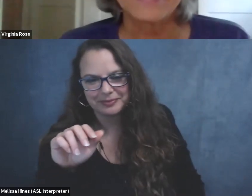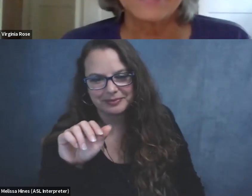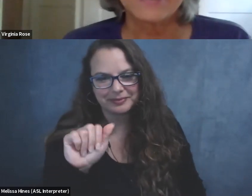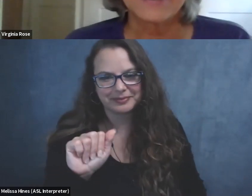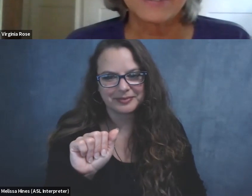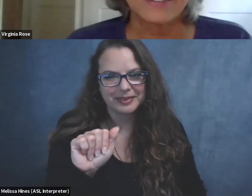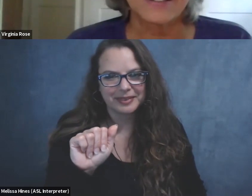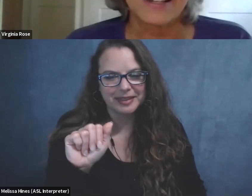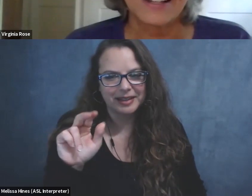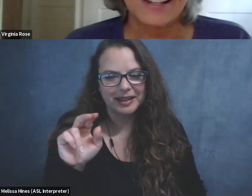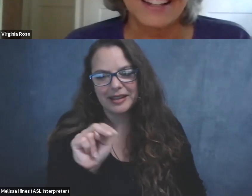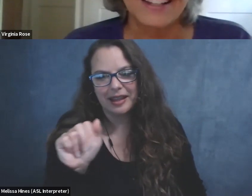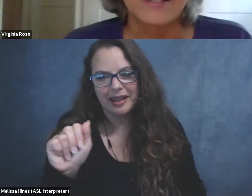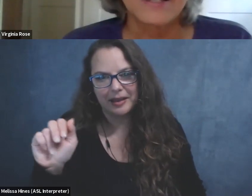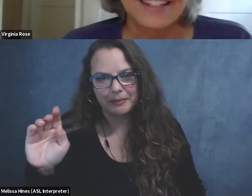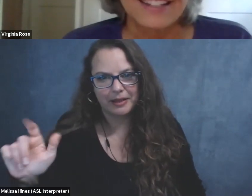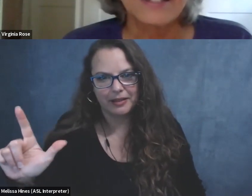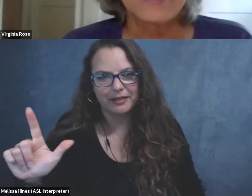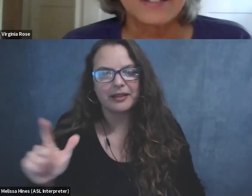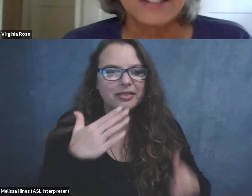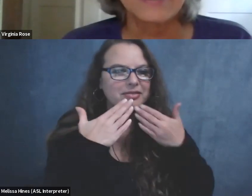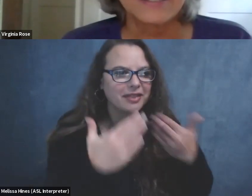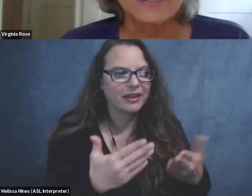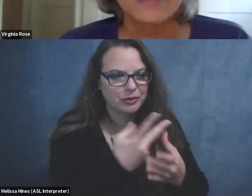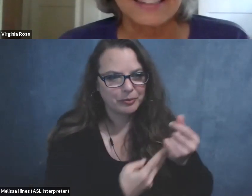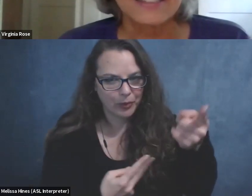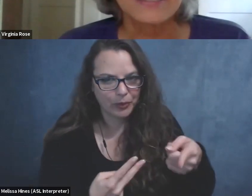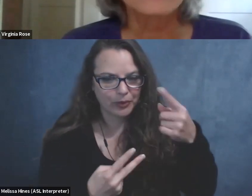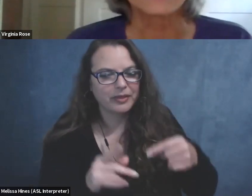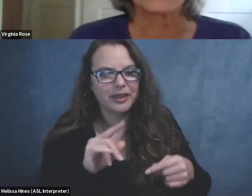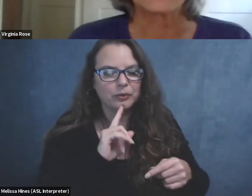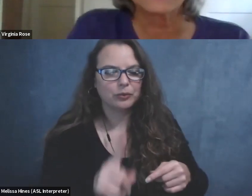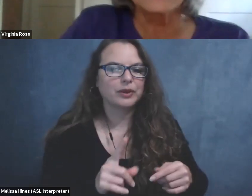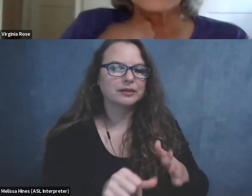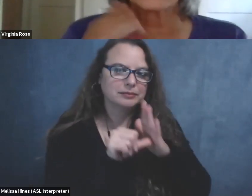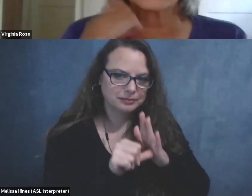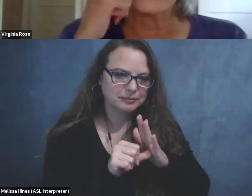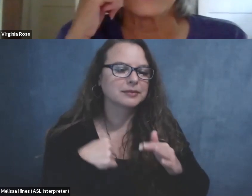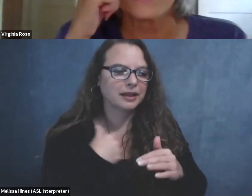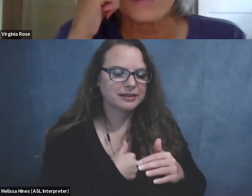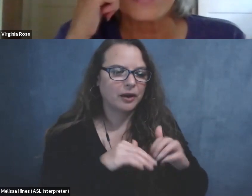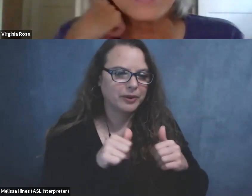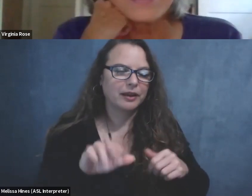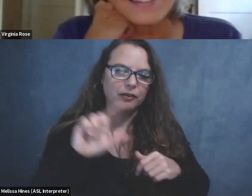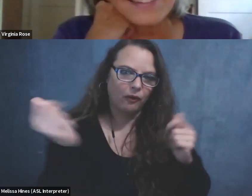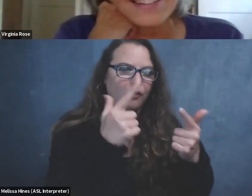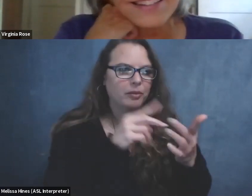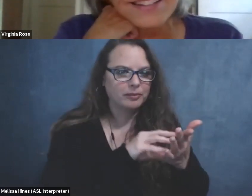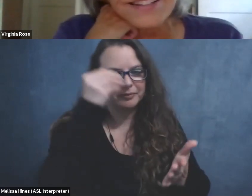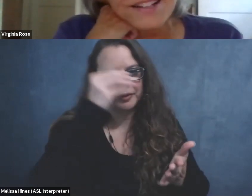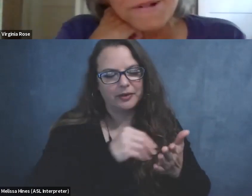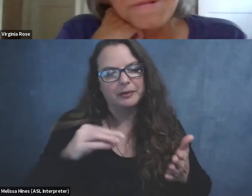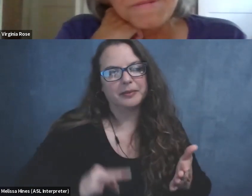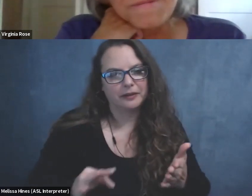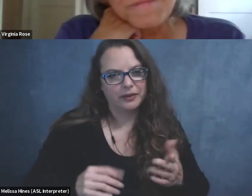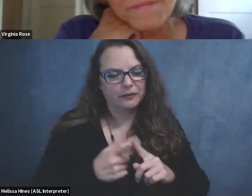Um, it highlighted so much of how we can all benefit from learning more about these experiences. Um,